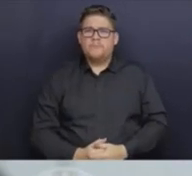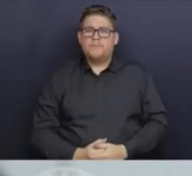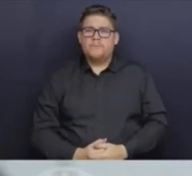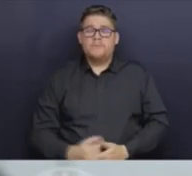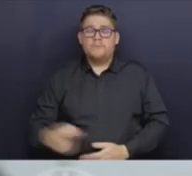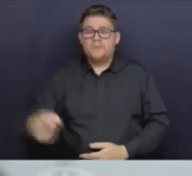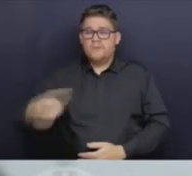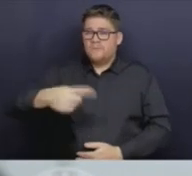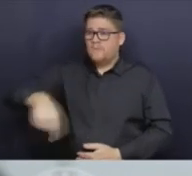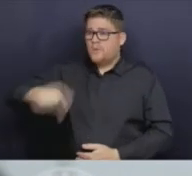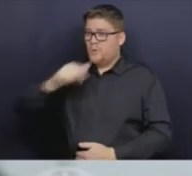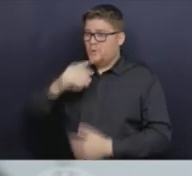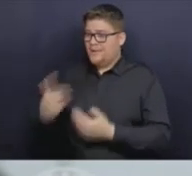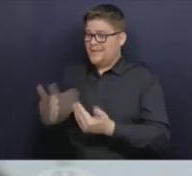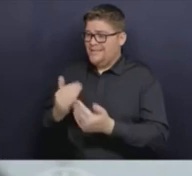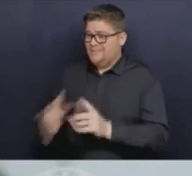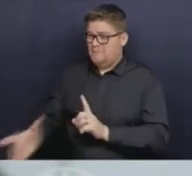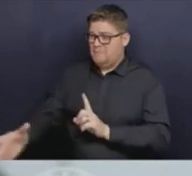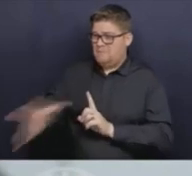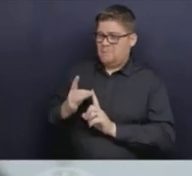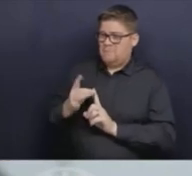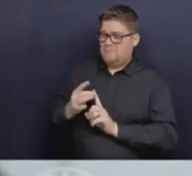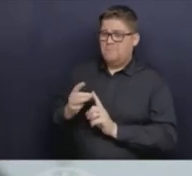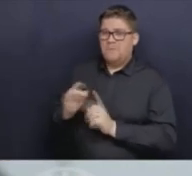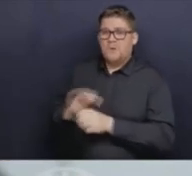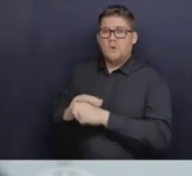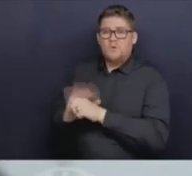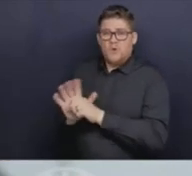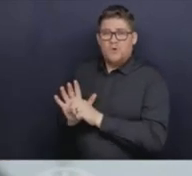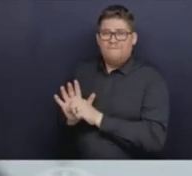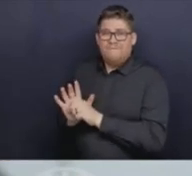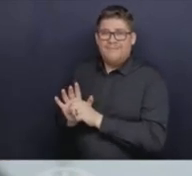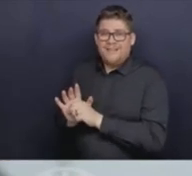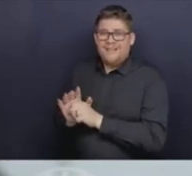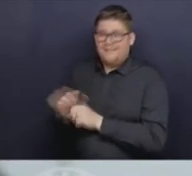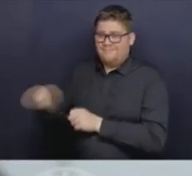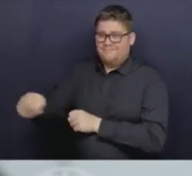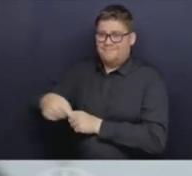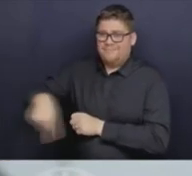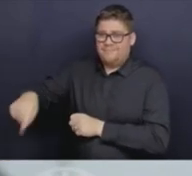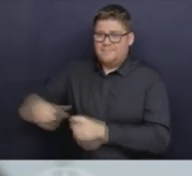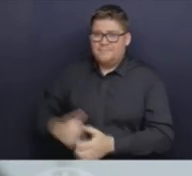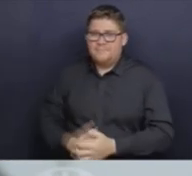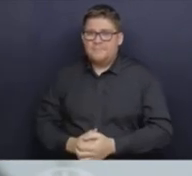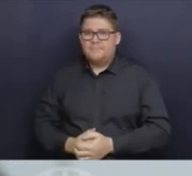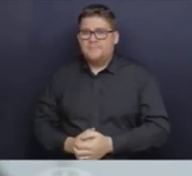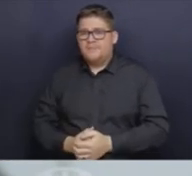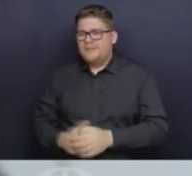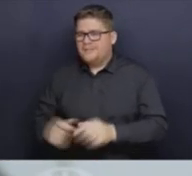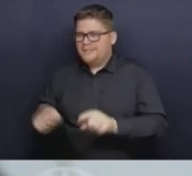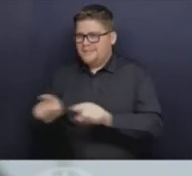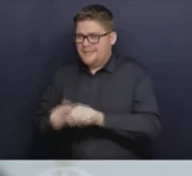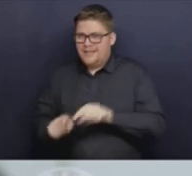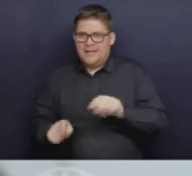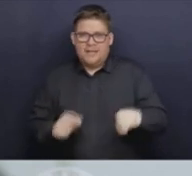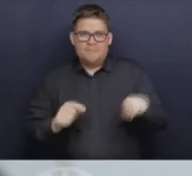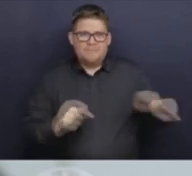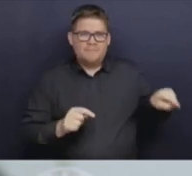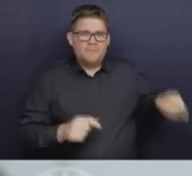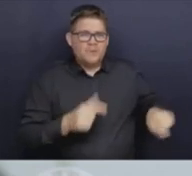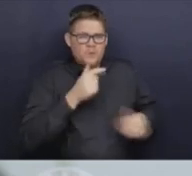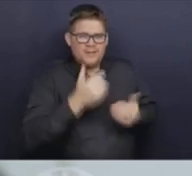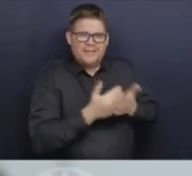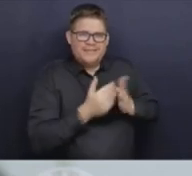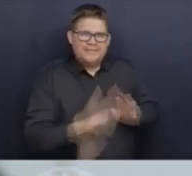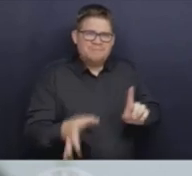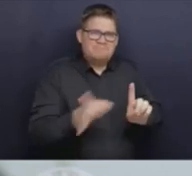the same people who are more at risk for severe illness from influenza, and from other infections too. While we know